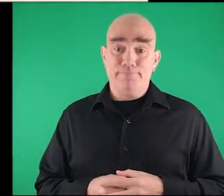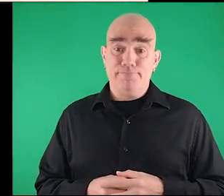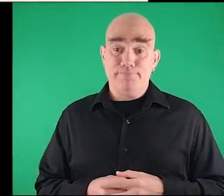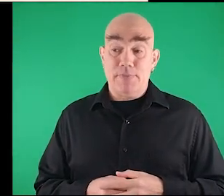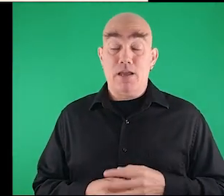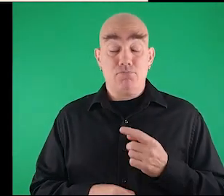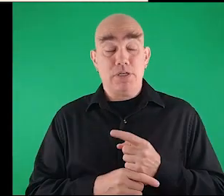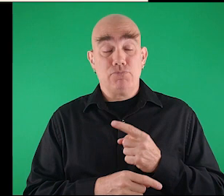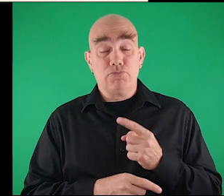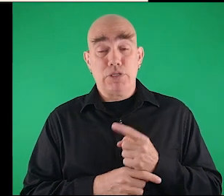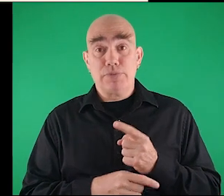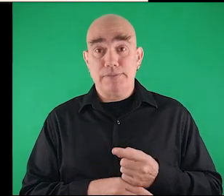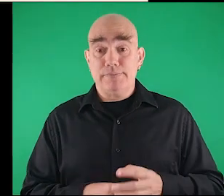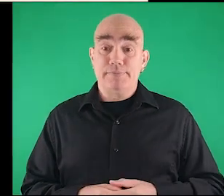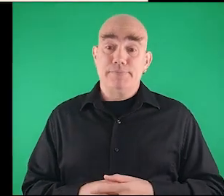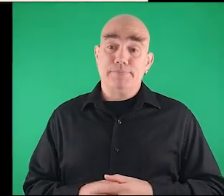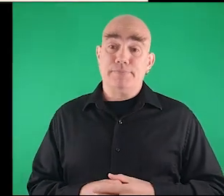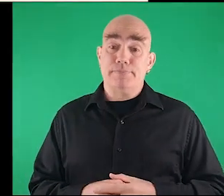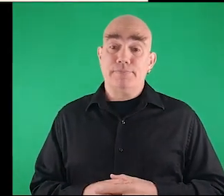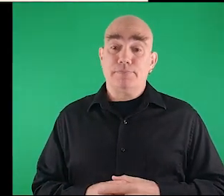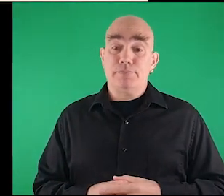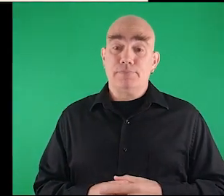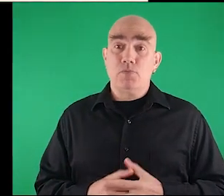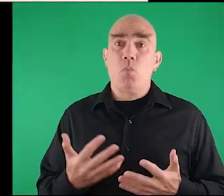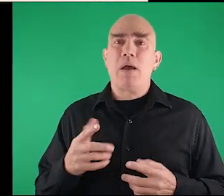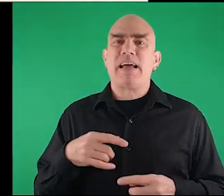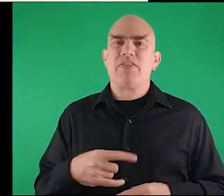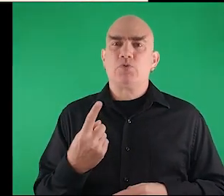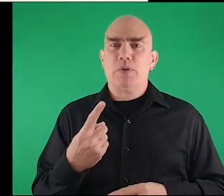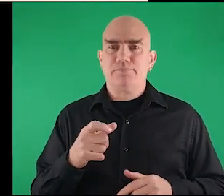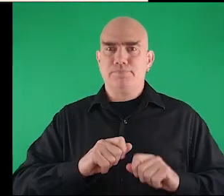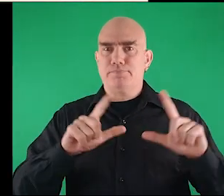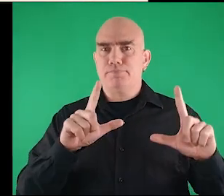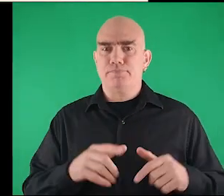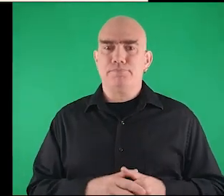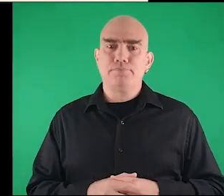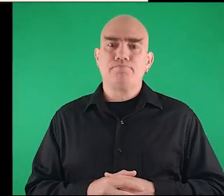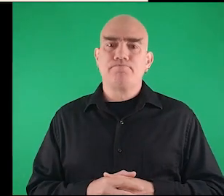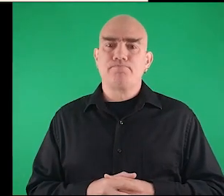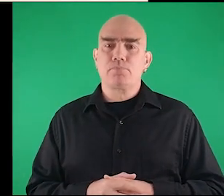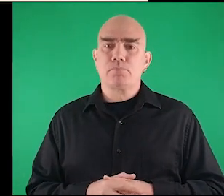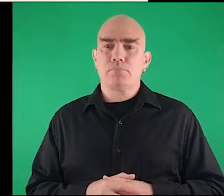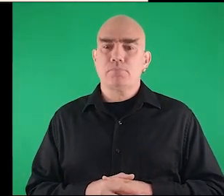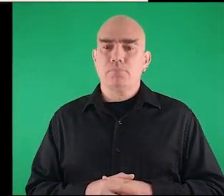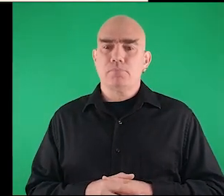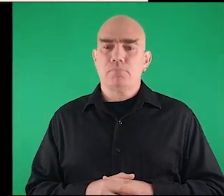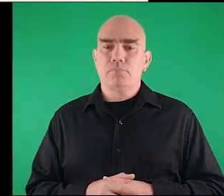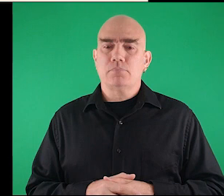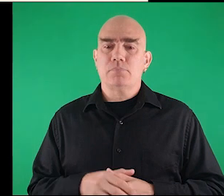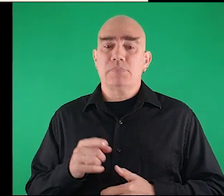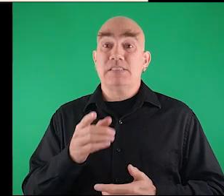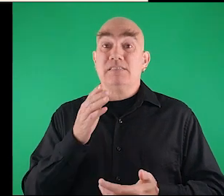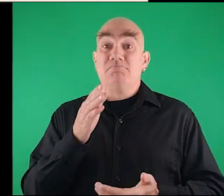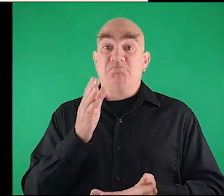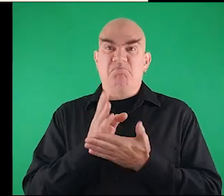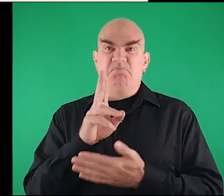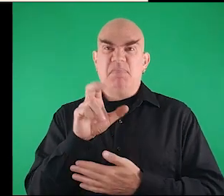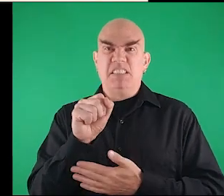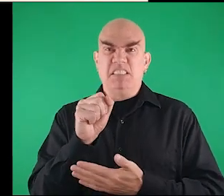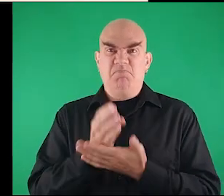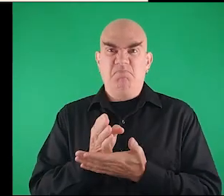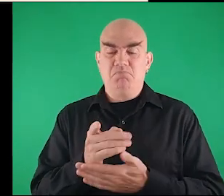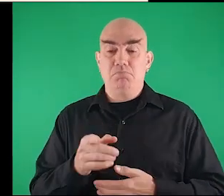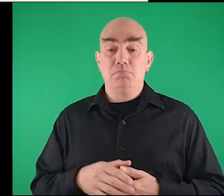all right what about this one this is